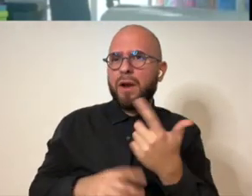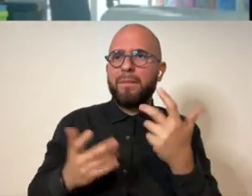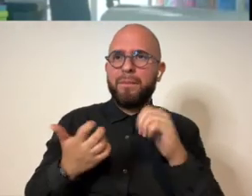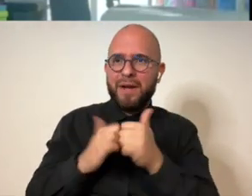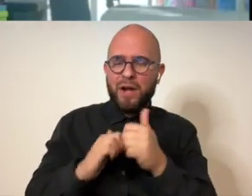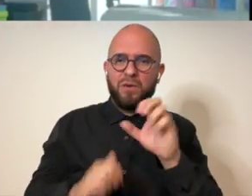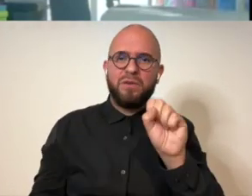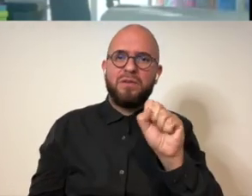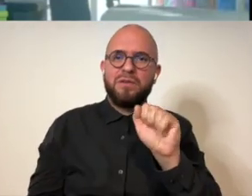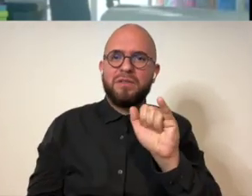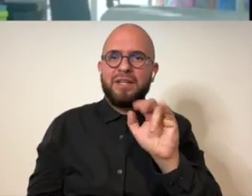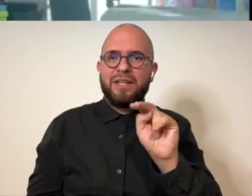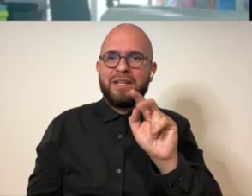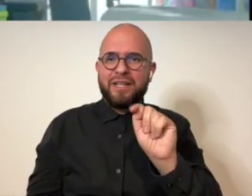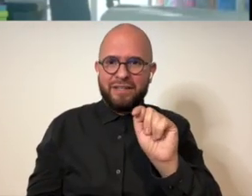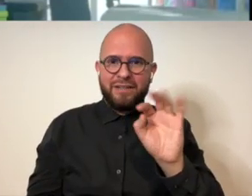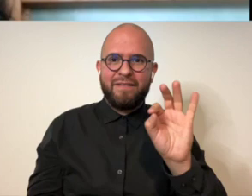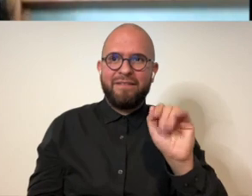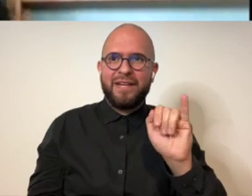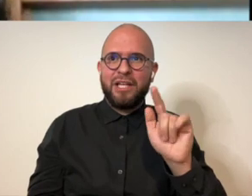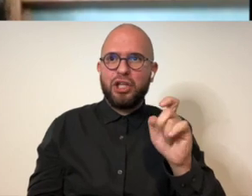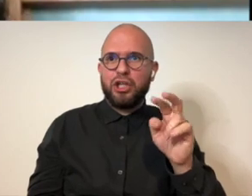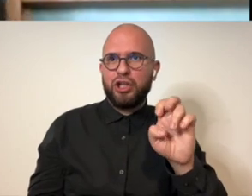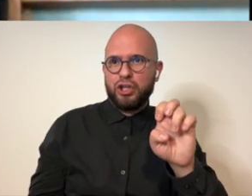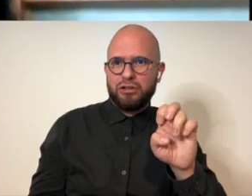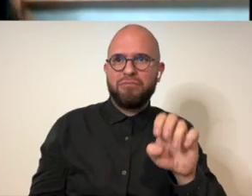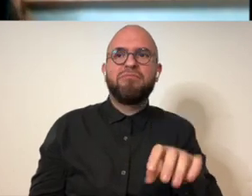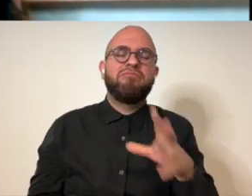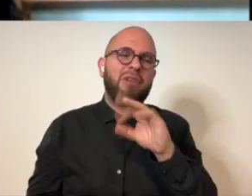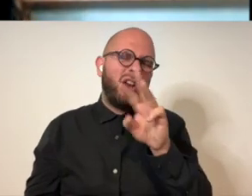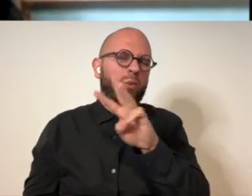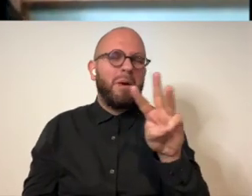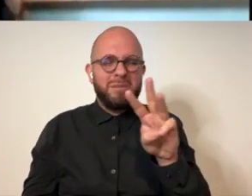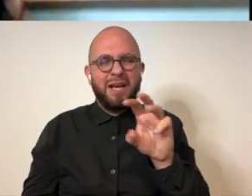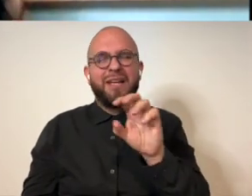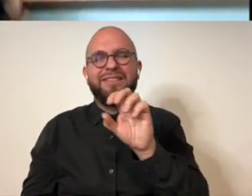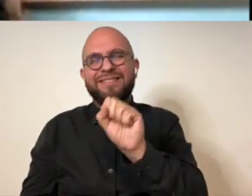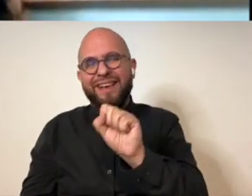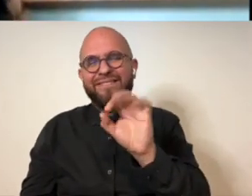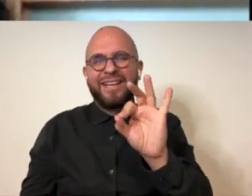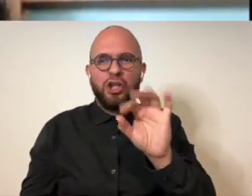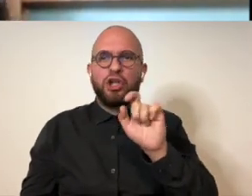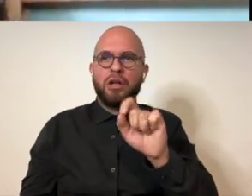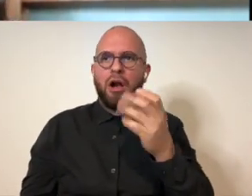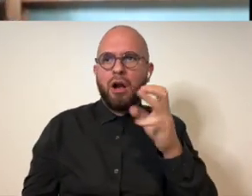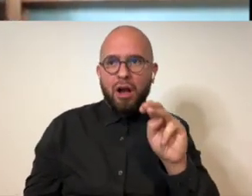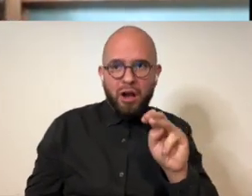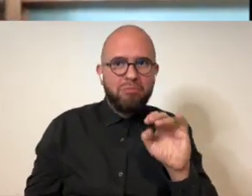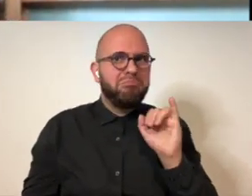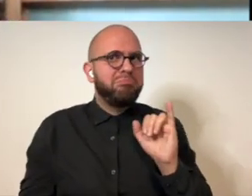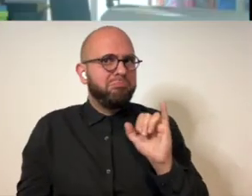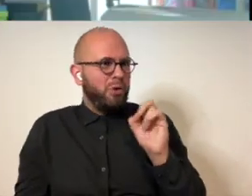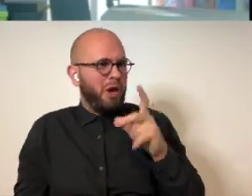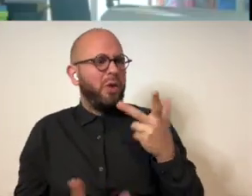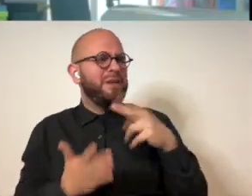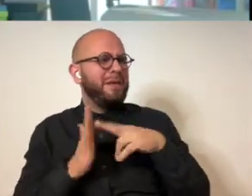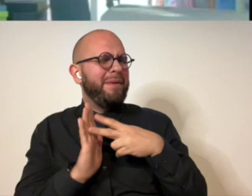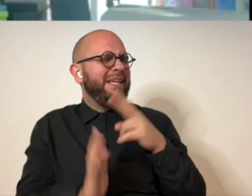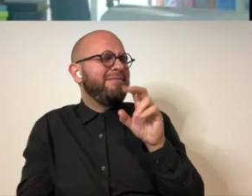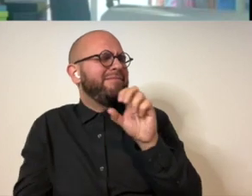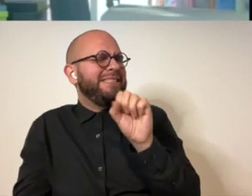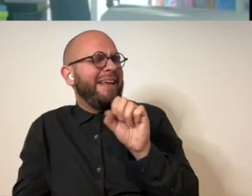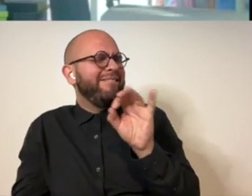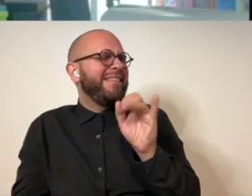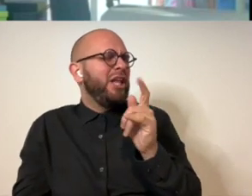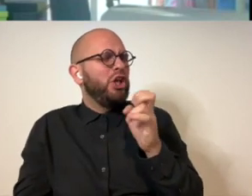have a website that's saint failure.com so also what is saint failure just for people who are not familiar sure because this is great